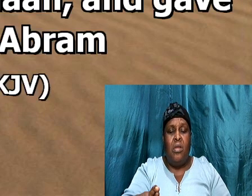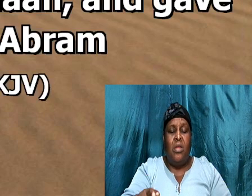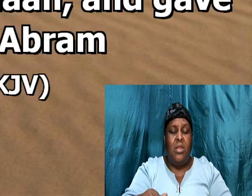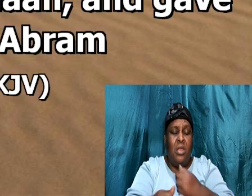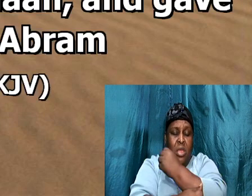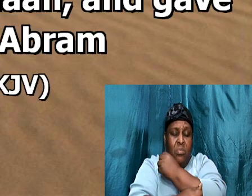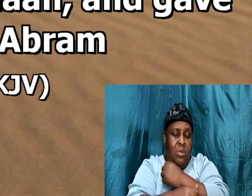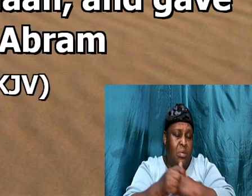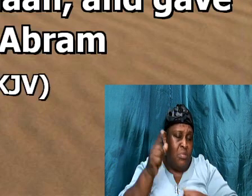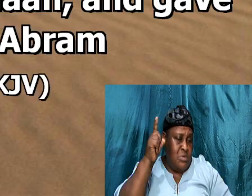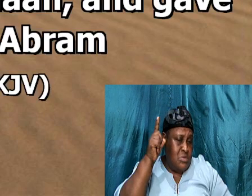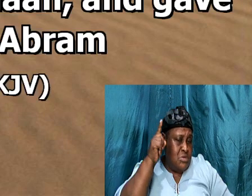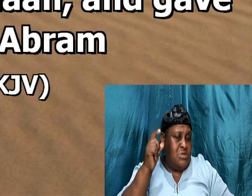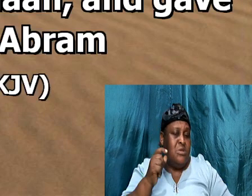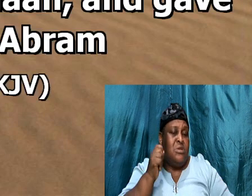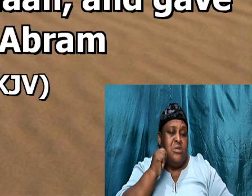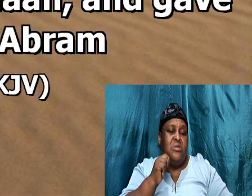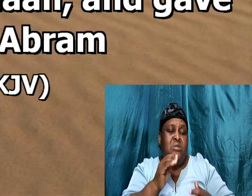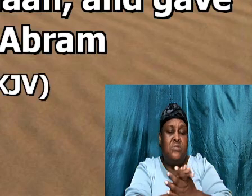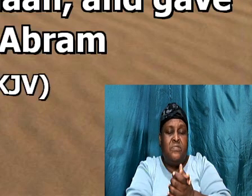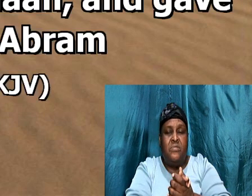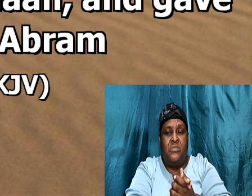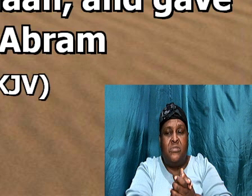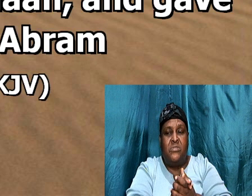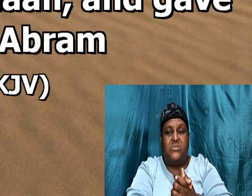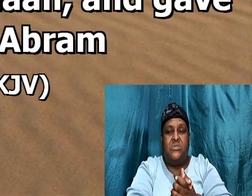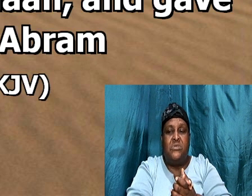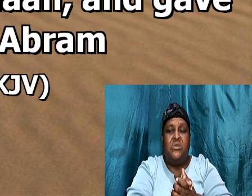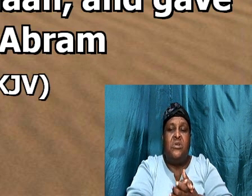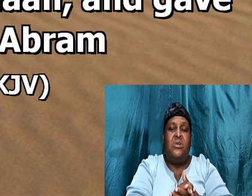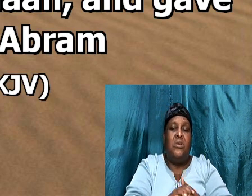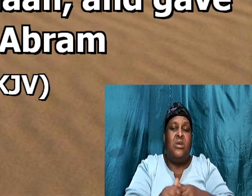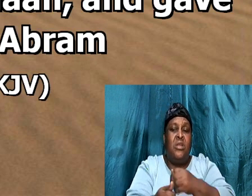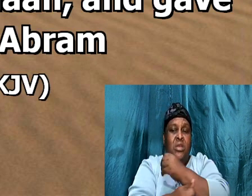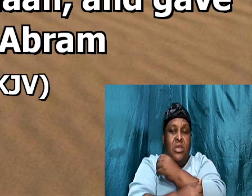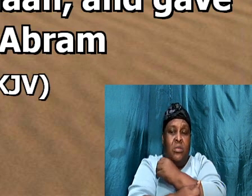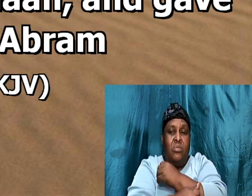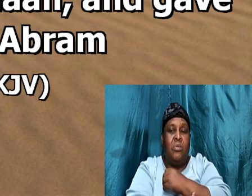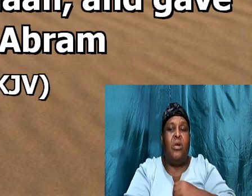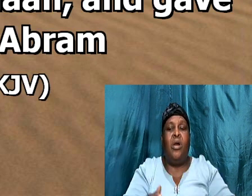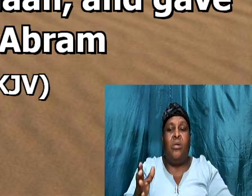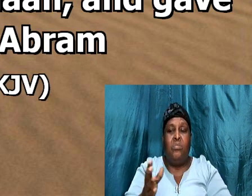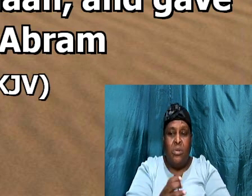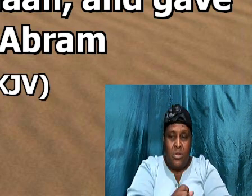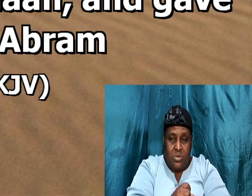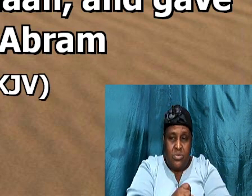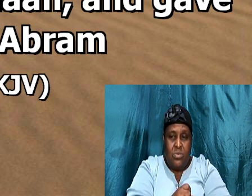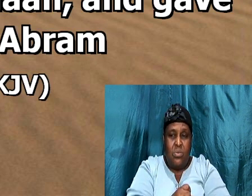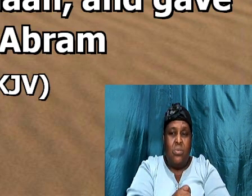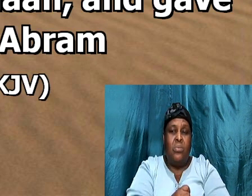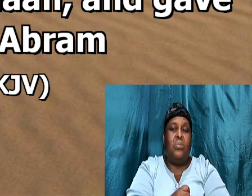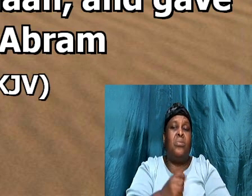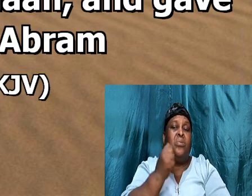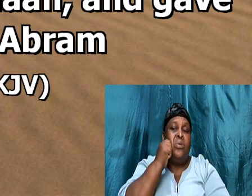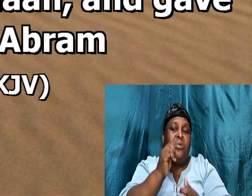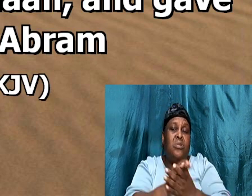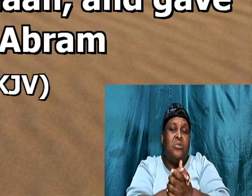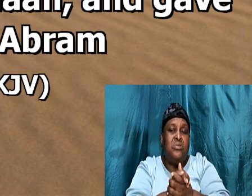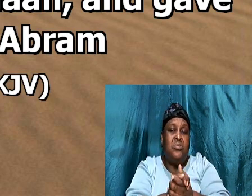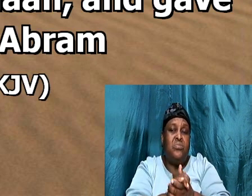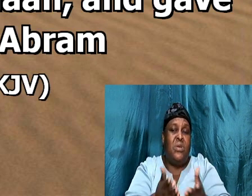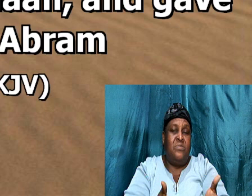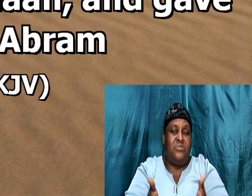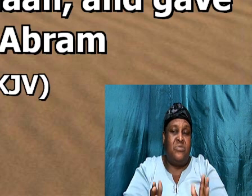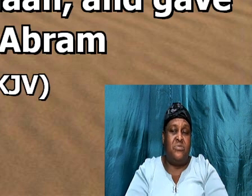And Sarai, Abram's wife, took Hagar, her maid, Egyptian, after Abram had dwelt ten years in the land